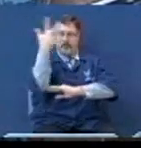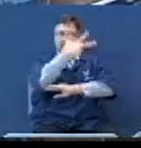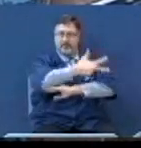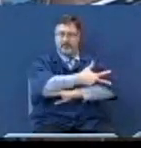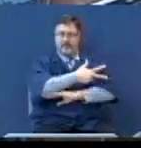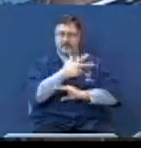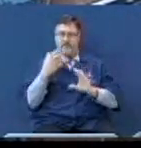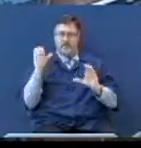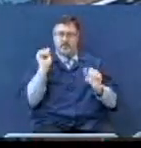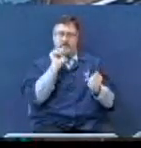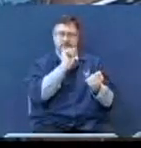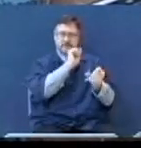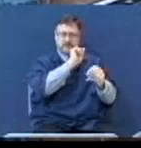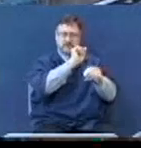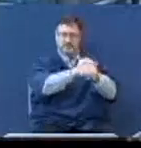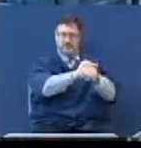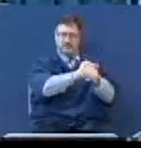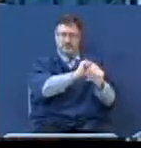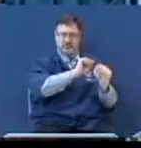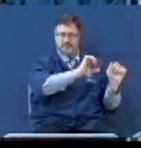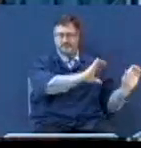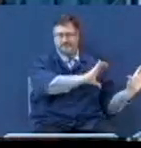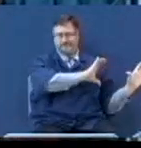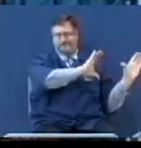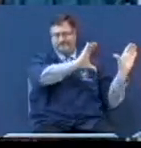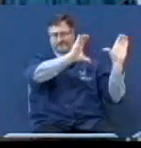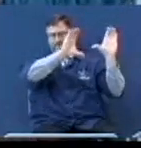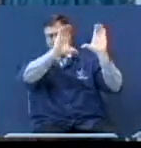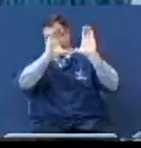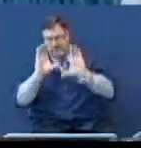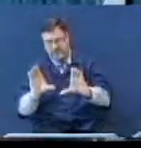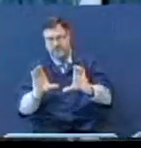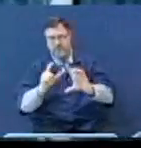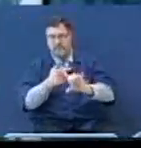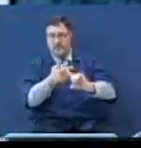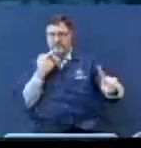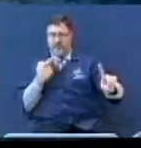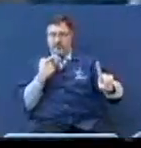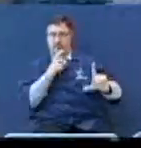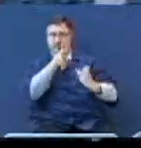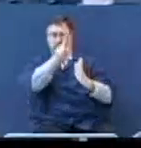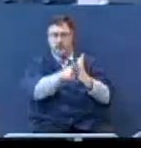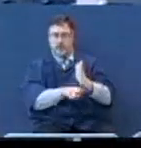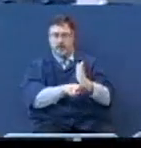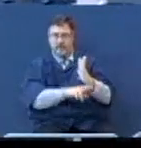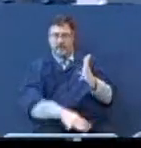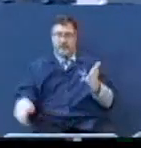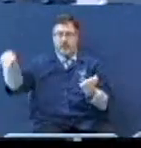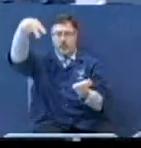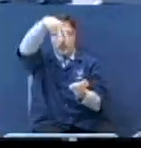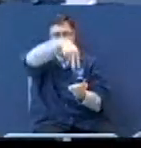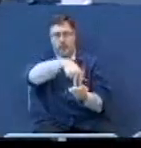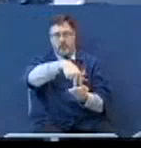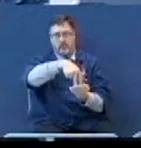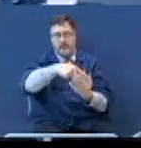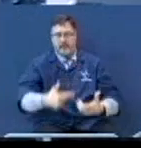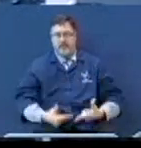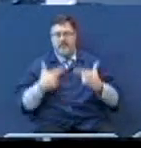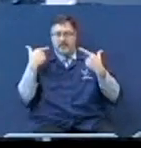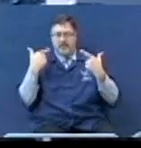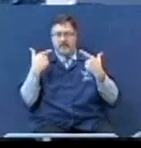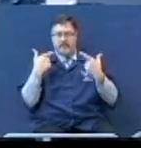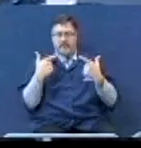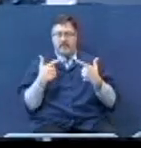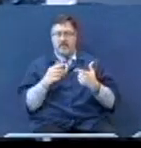they sealed it had soldiers around it but I want to tell you up from the grave he arose and he said I'm he that liveth and